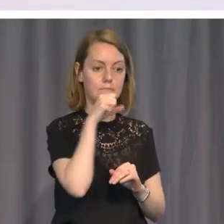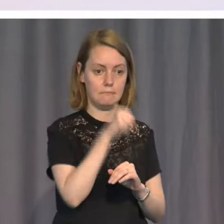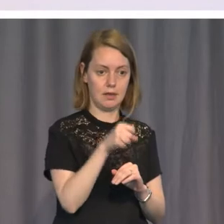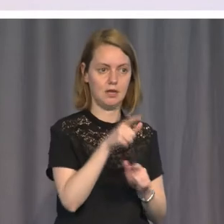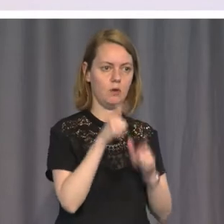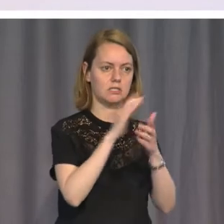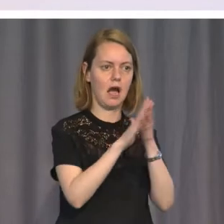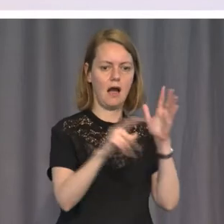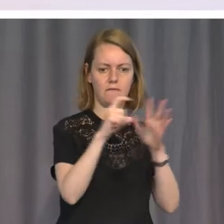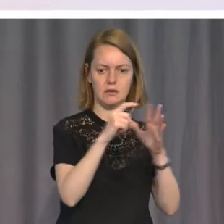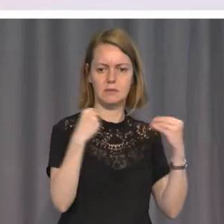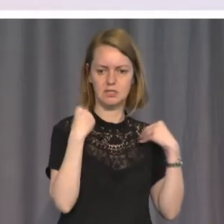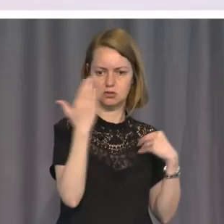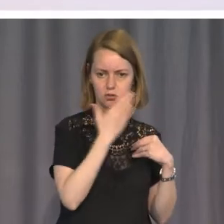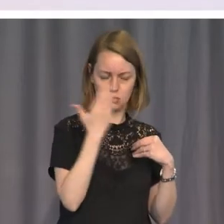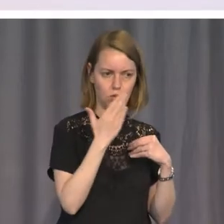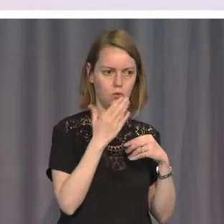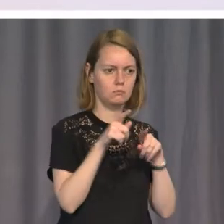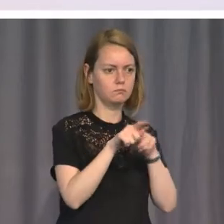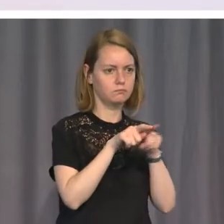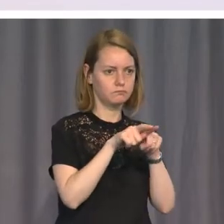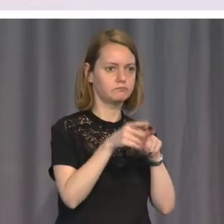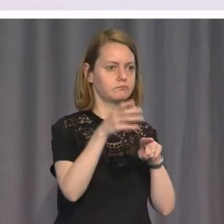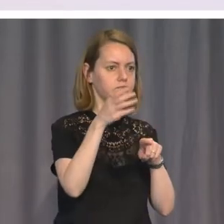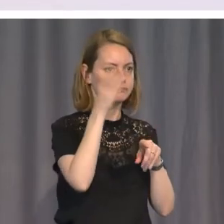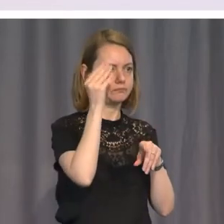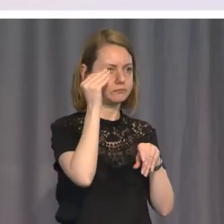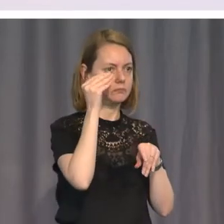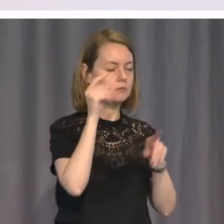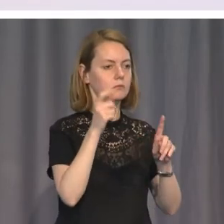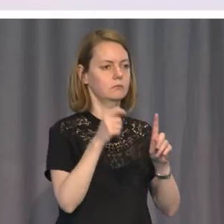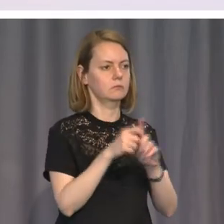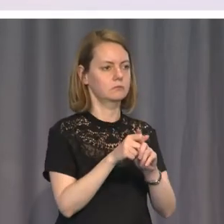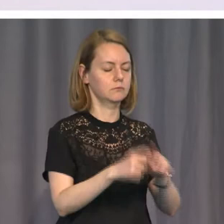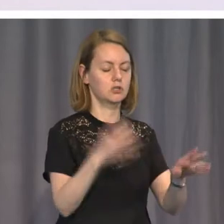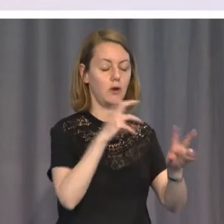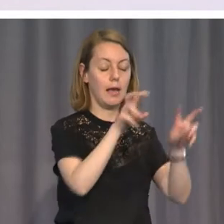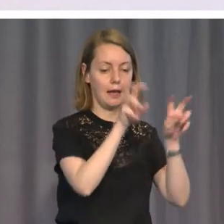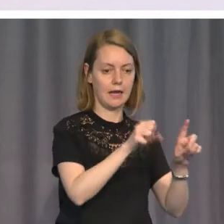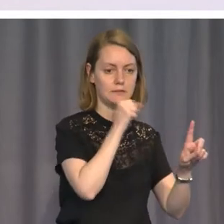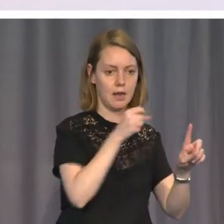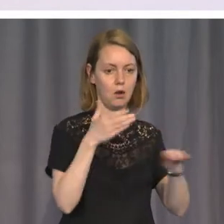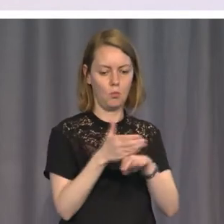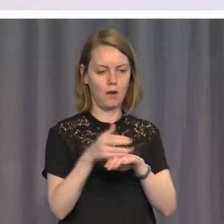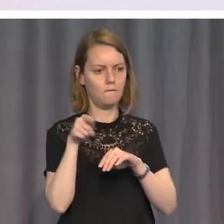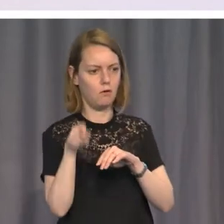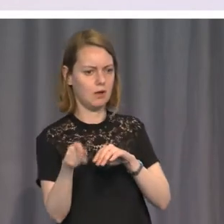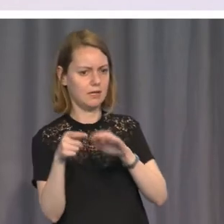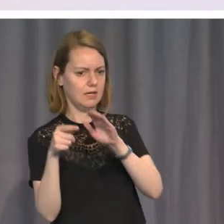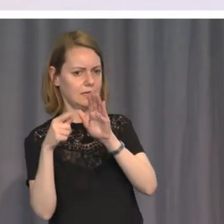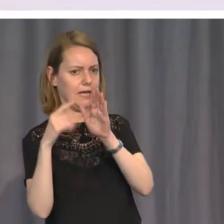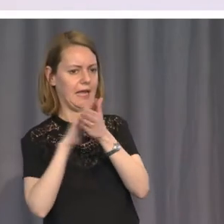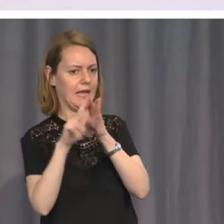School and went to Russia as a hedge fund trader, which he did very well. His tax accountant in Moscow